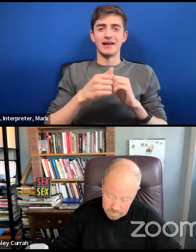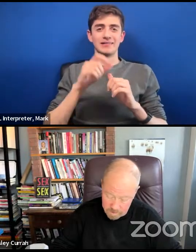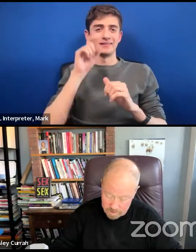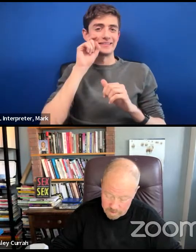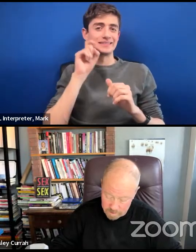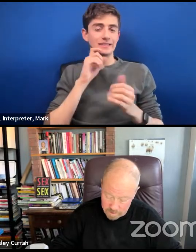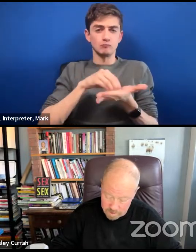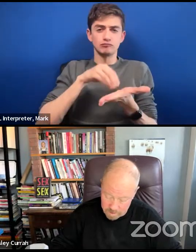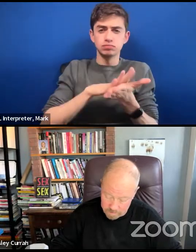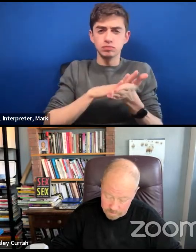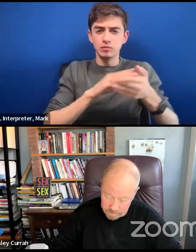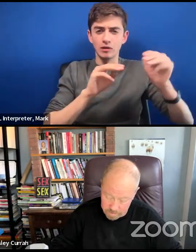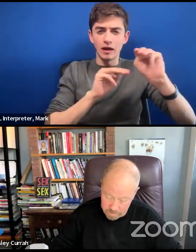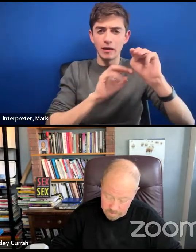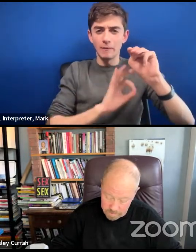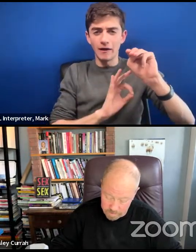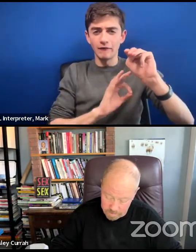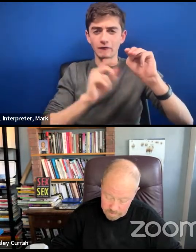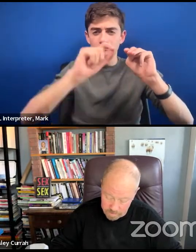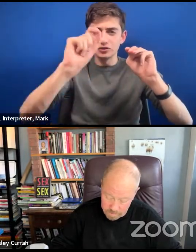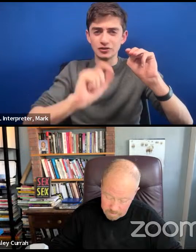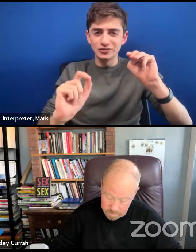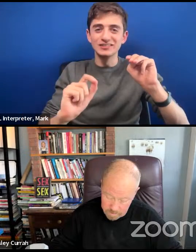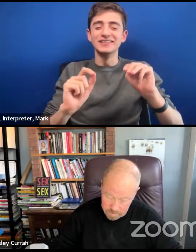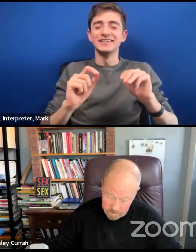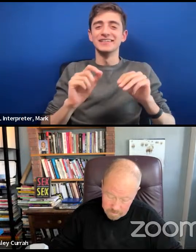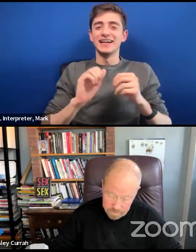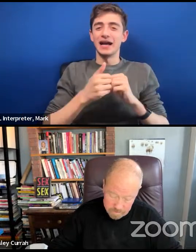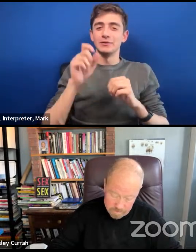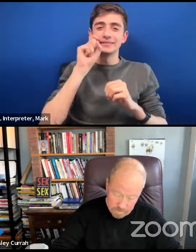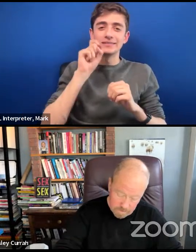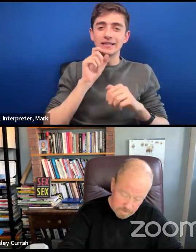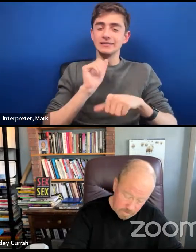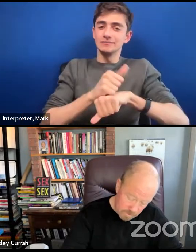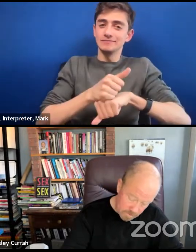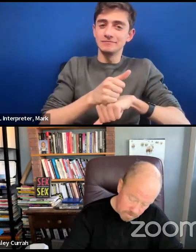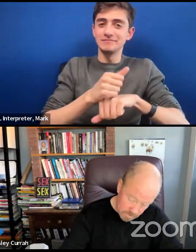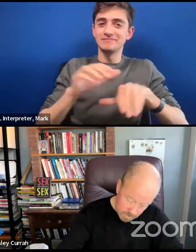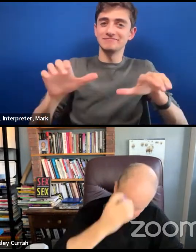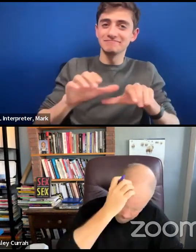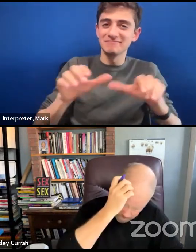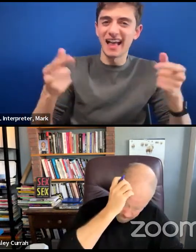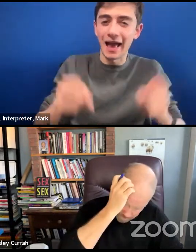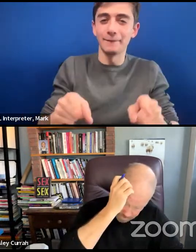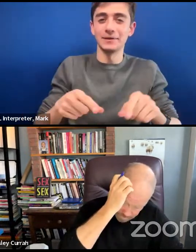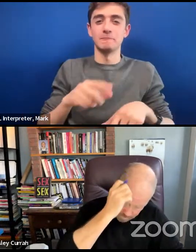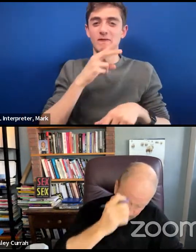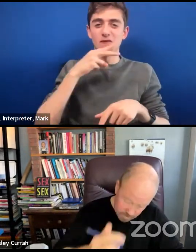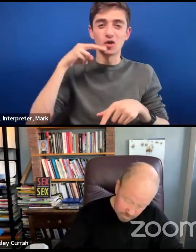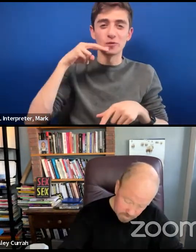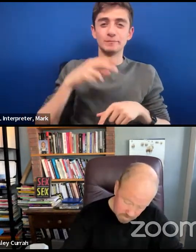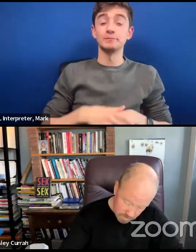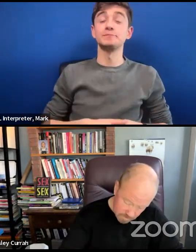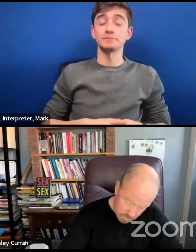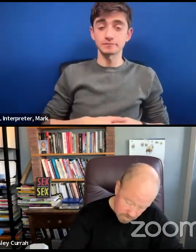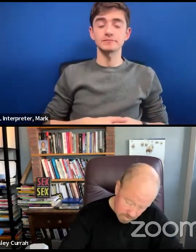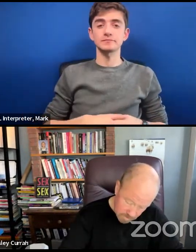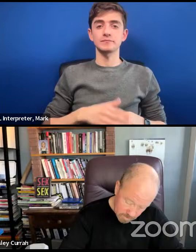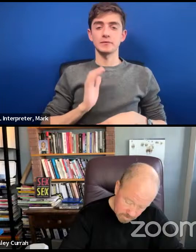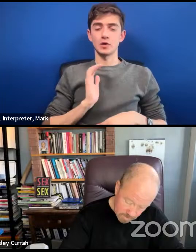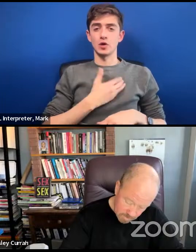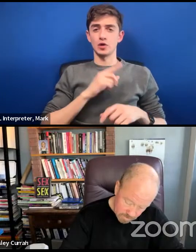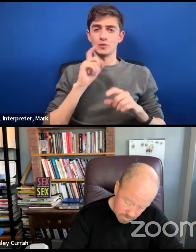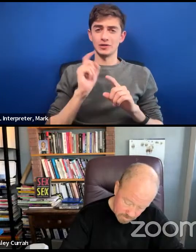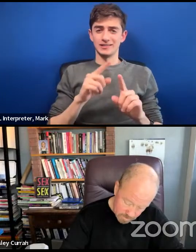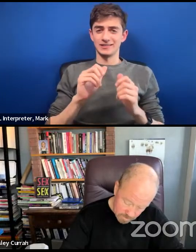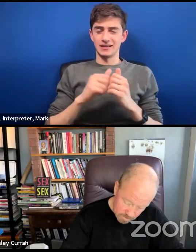recorded but made or done. Our overarching question for today is how can turning to form help